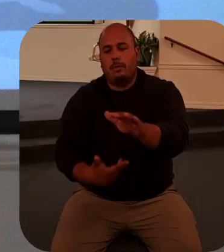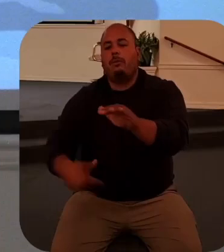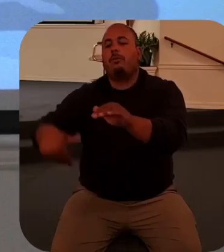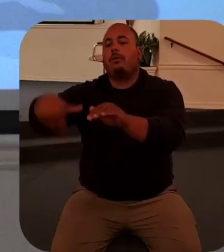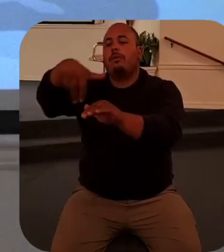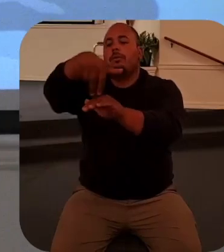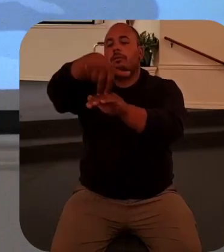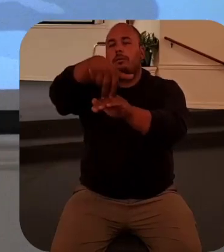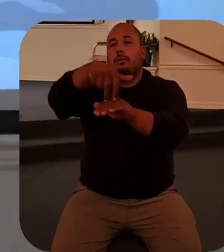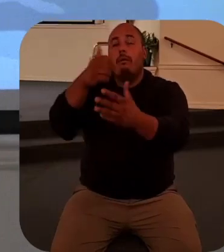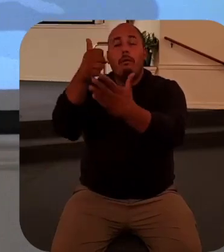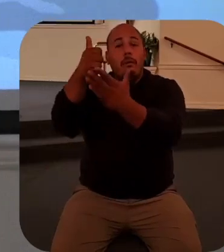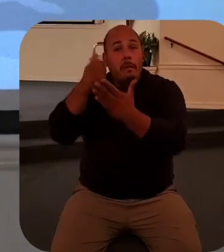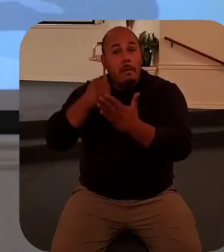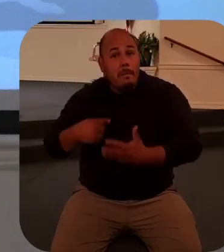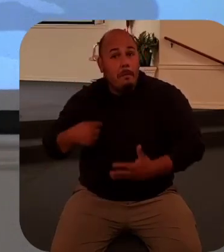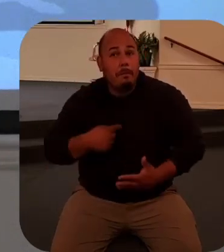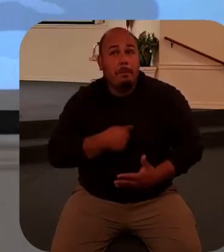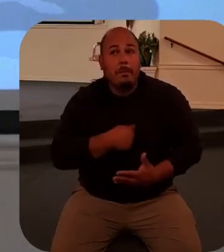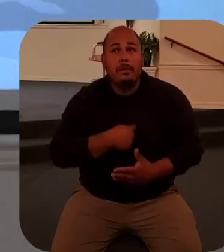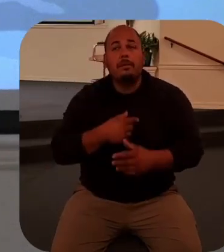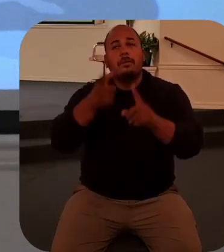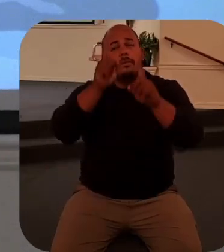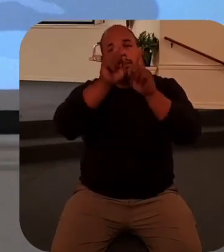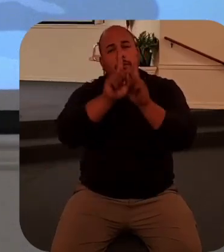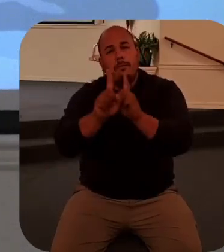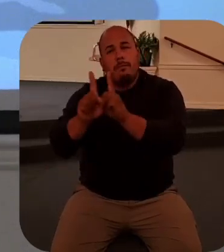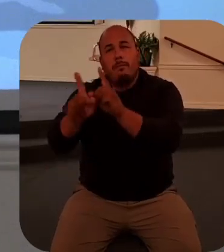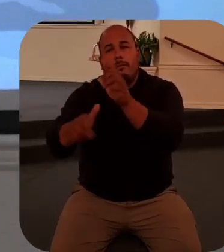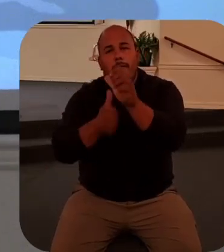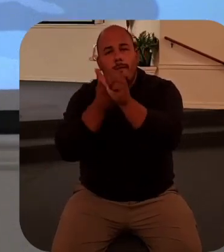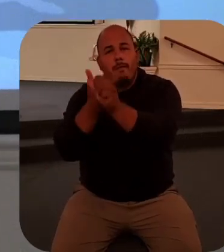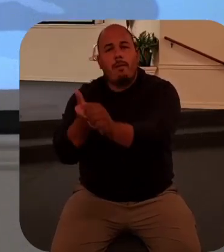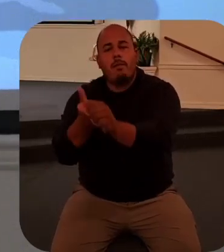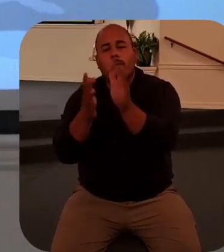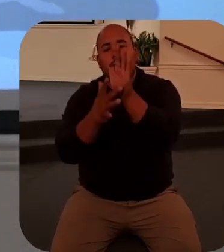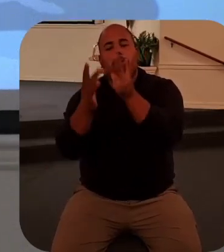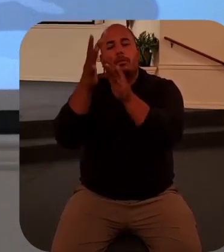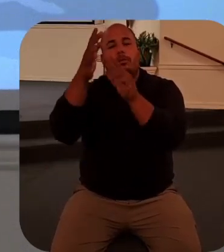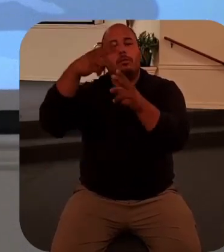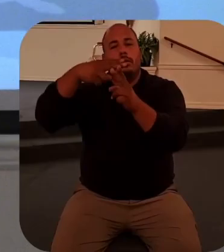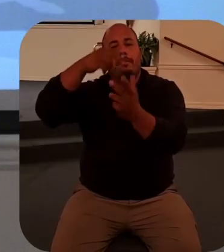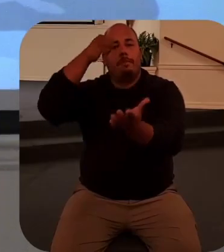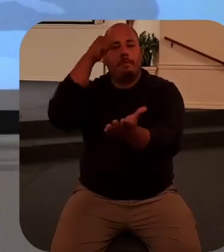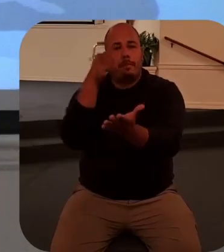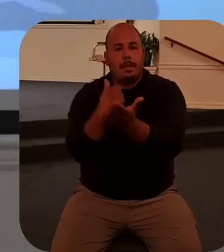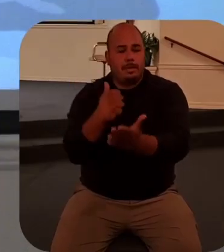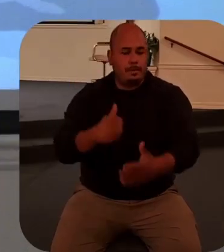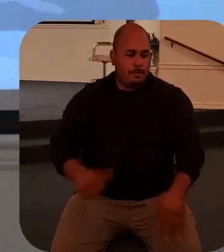help us as we walk with you until then in Jesus name amen